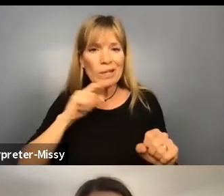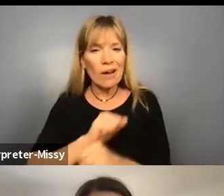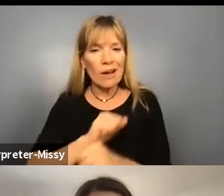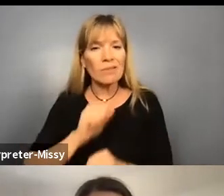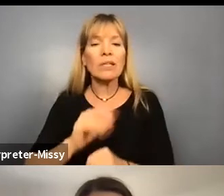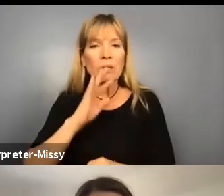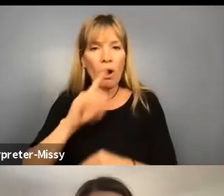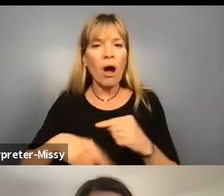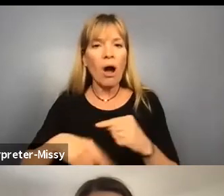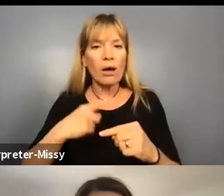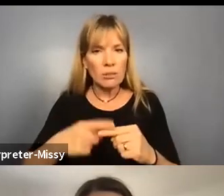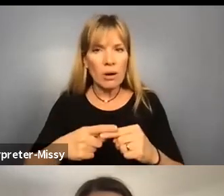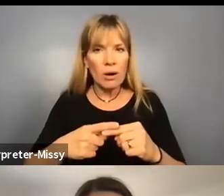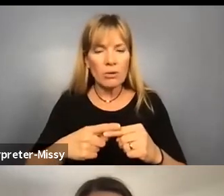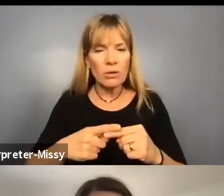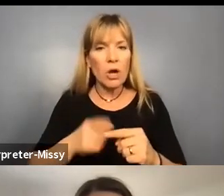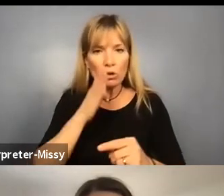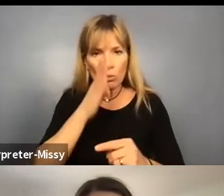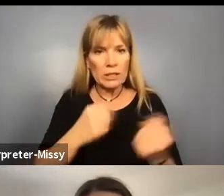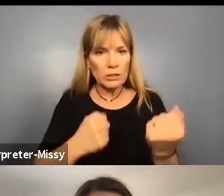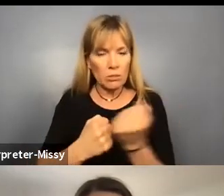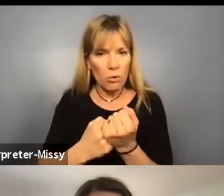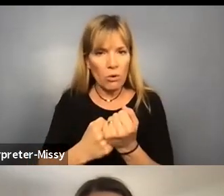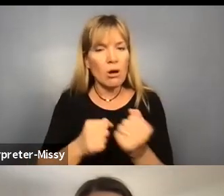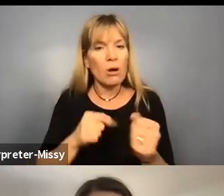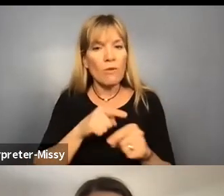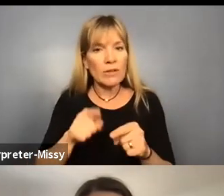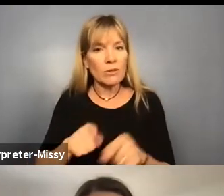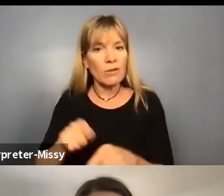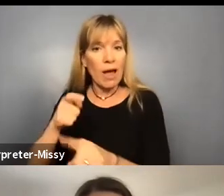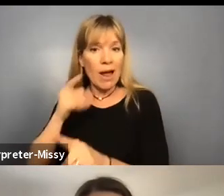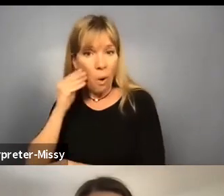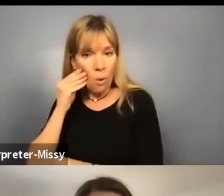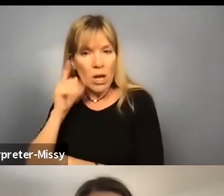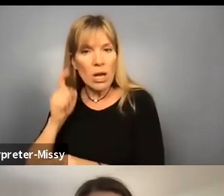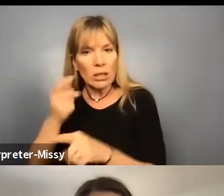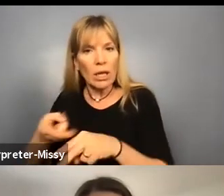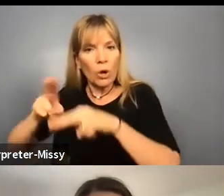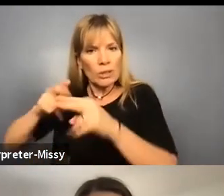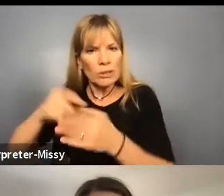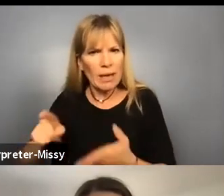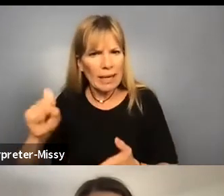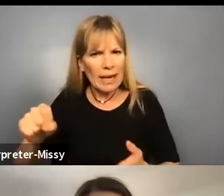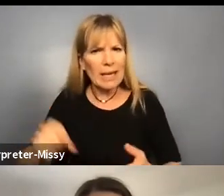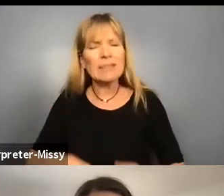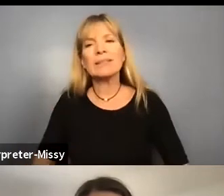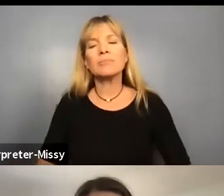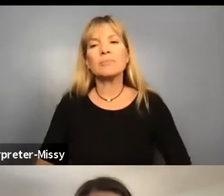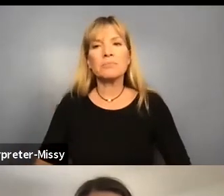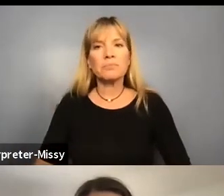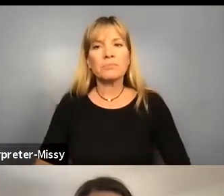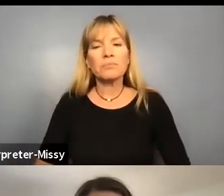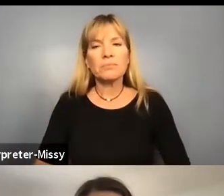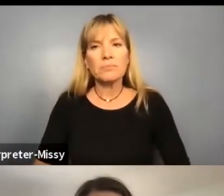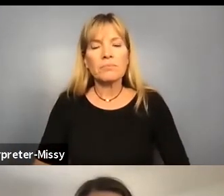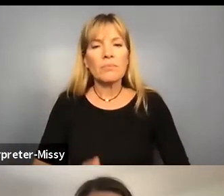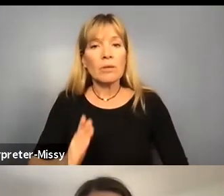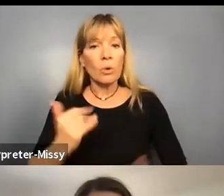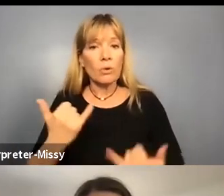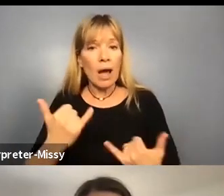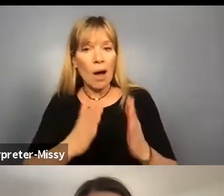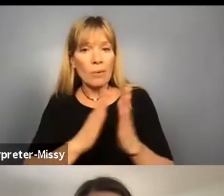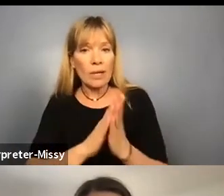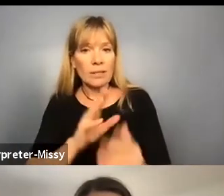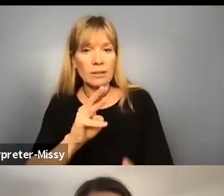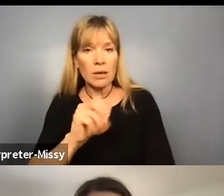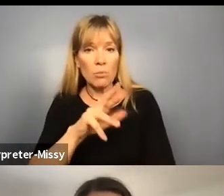about, um, direct support professionals at home need an increase in pay. Um, I will kick it over to